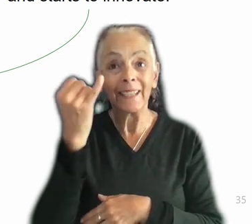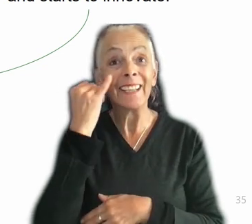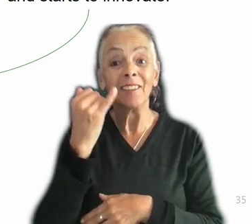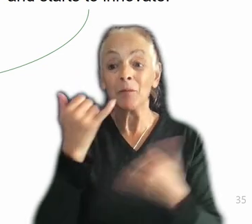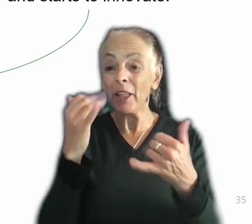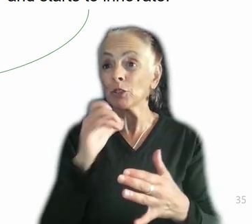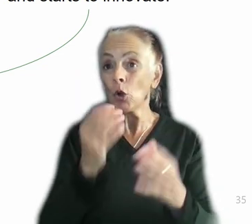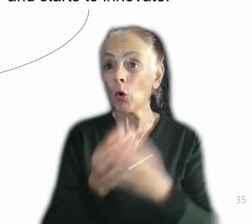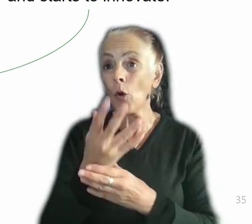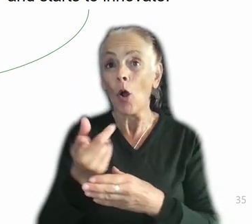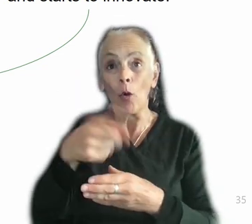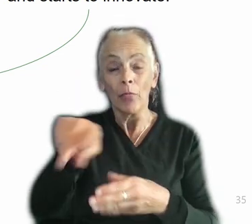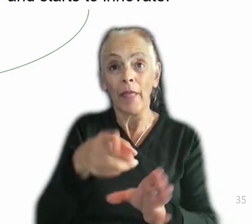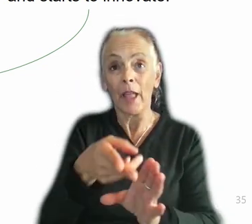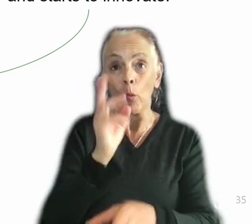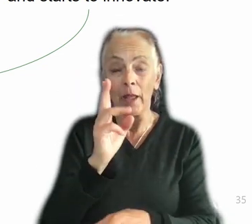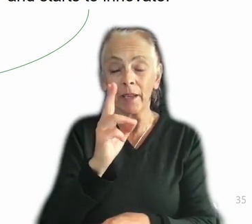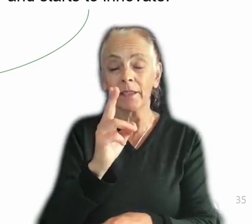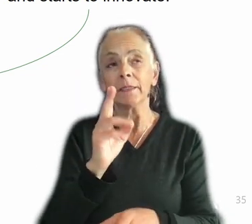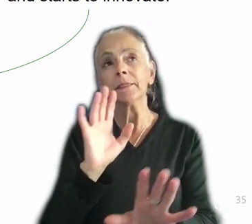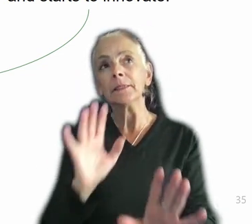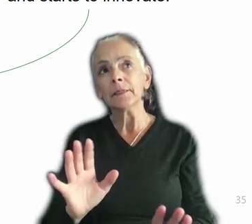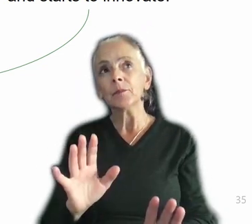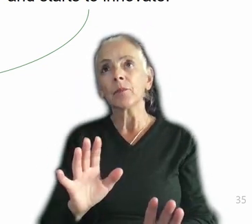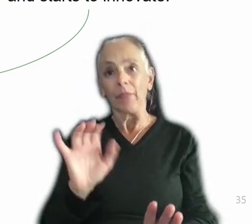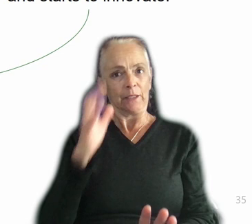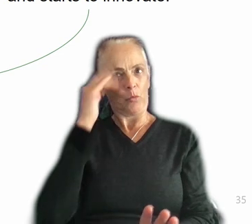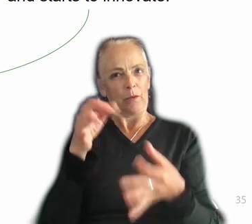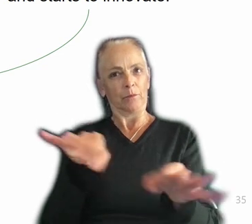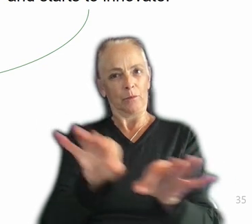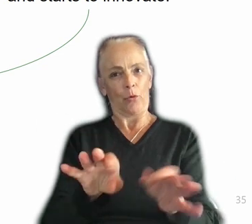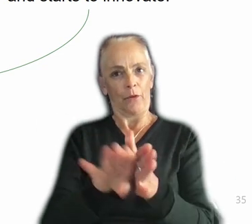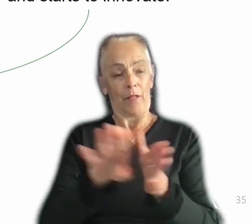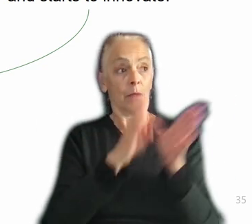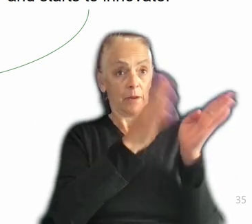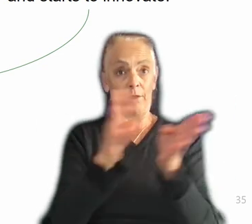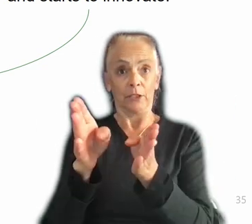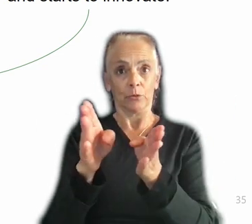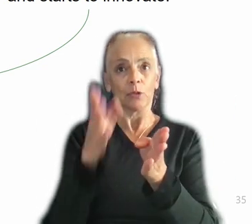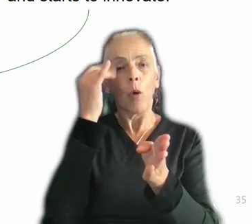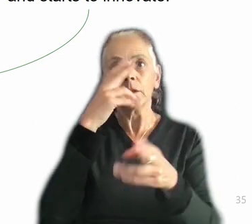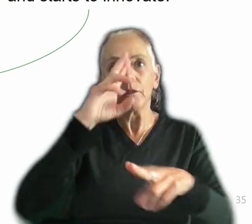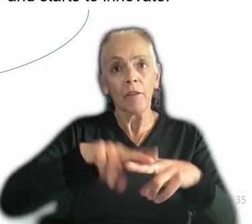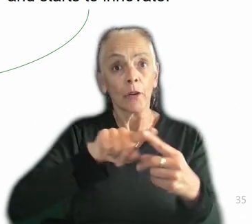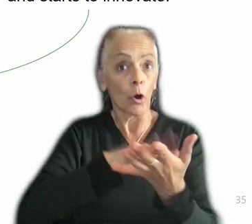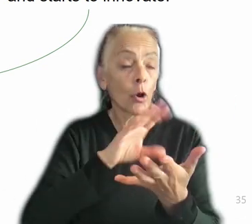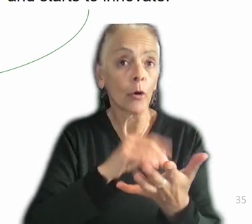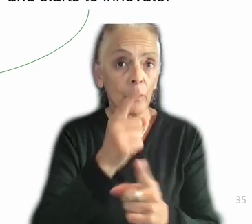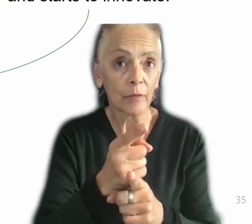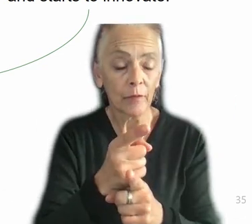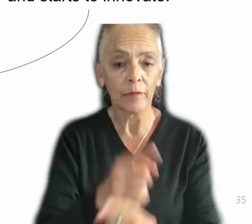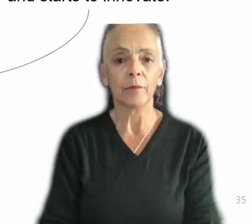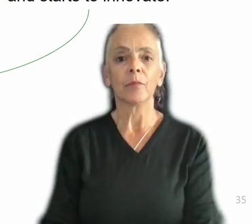And I think really, this is why it's important at its heart to develop individuals, because it's fun to learn. It